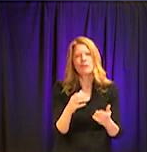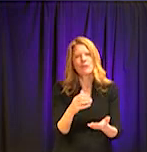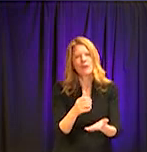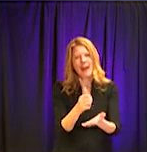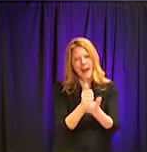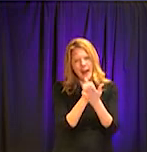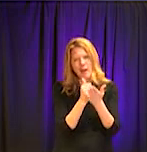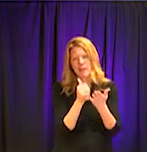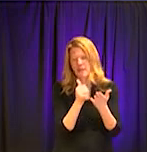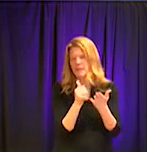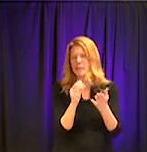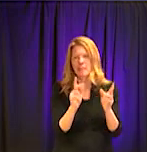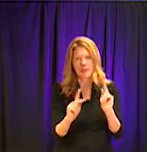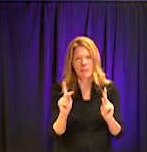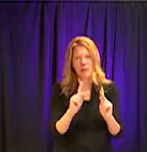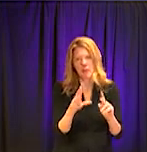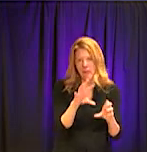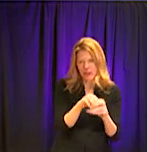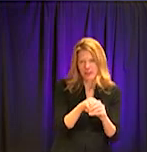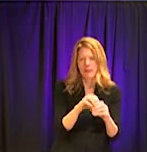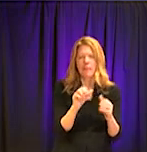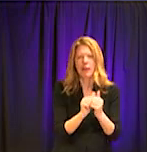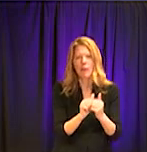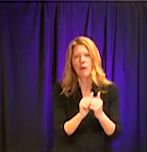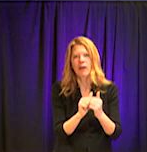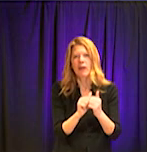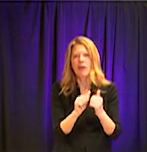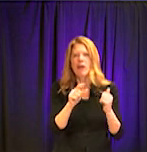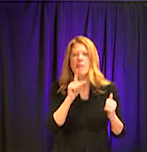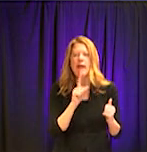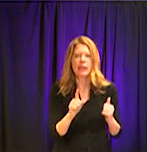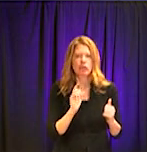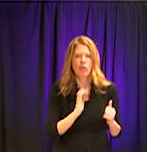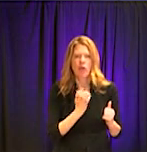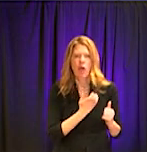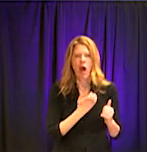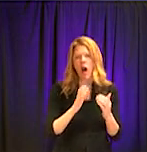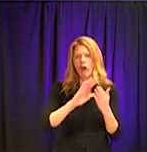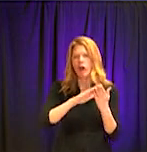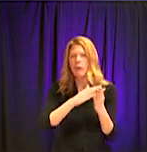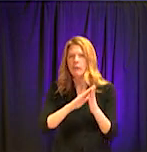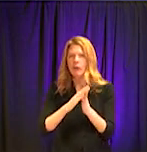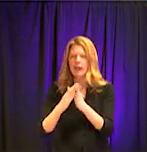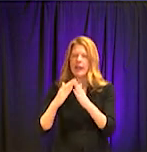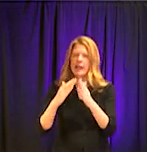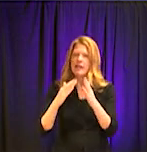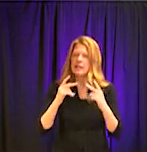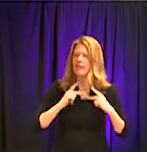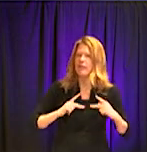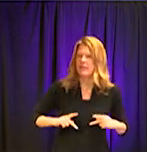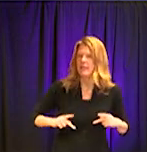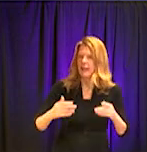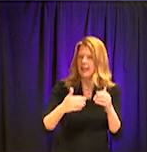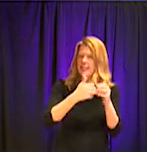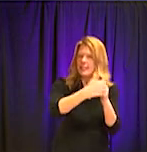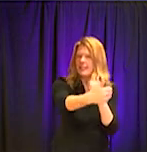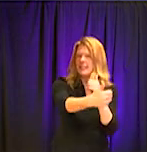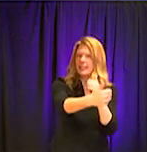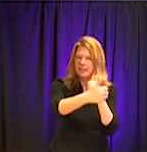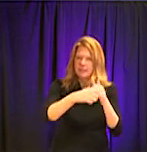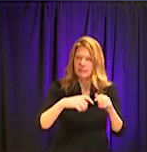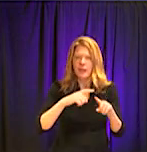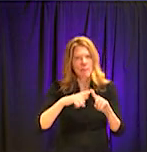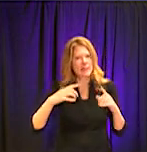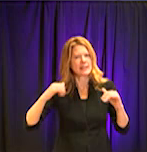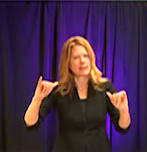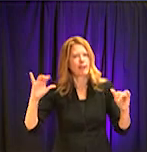in the seriousness of making sure that we keep that physical distance. I think one of the